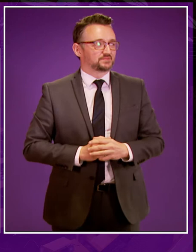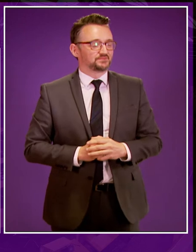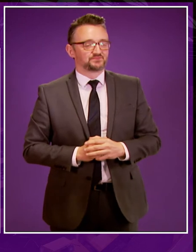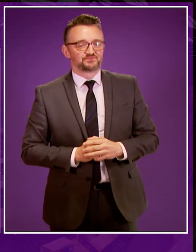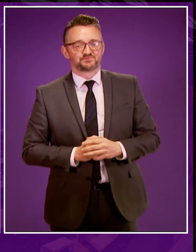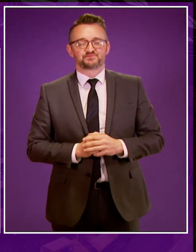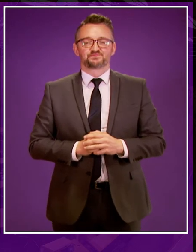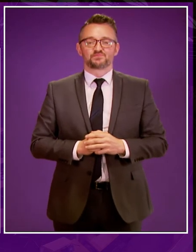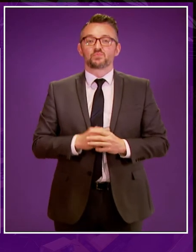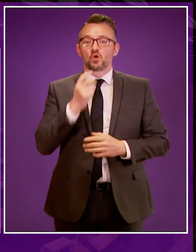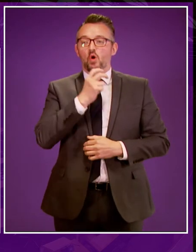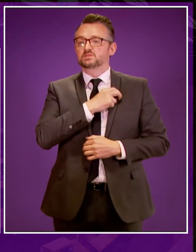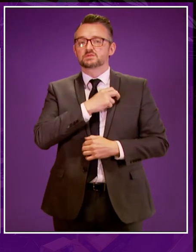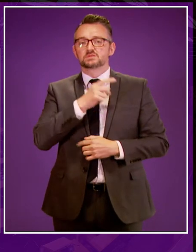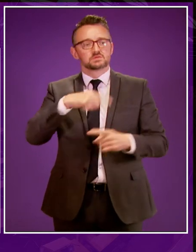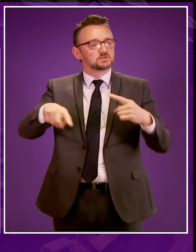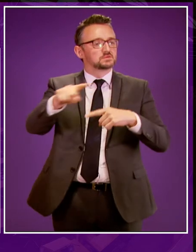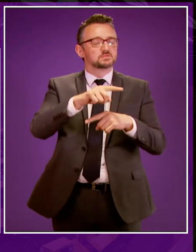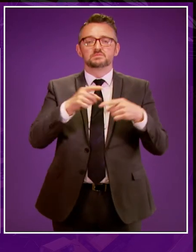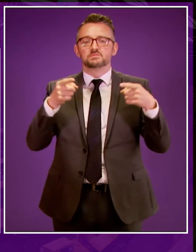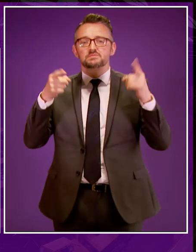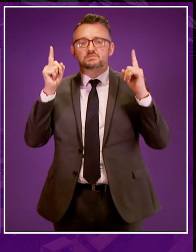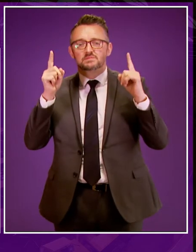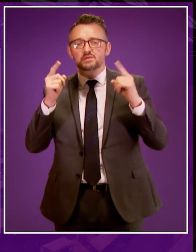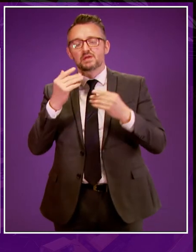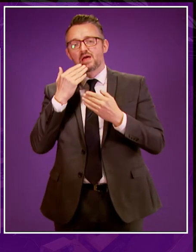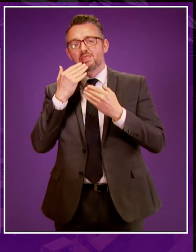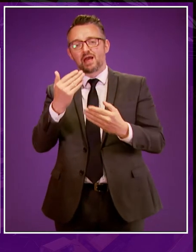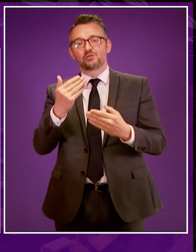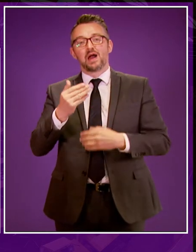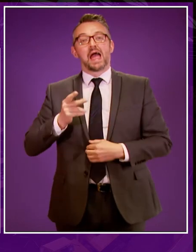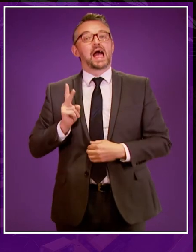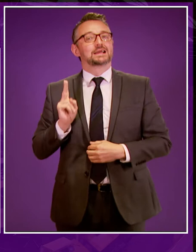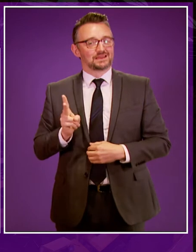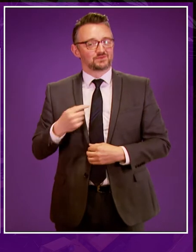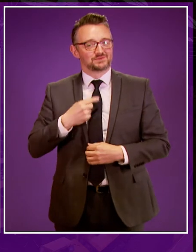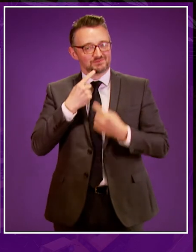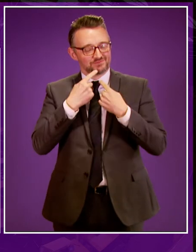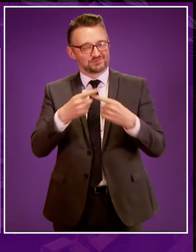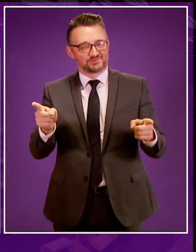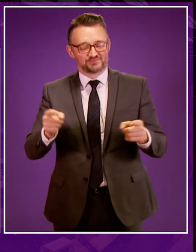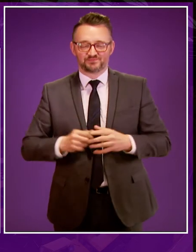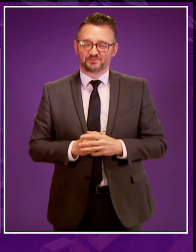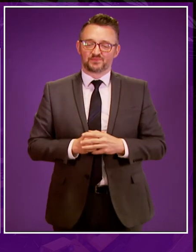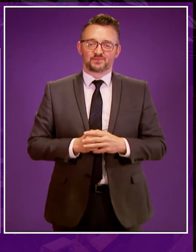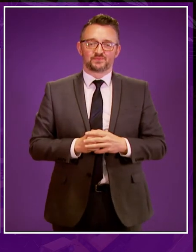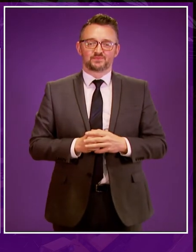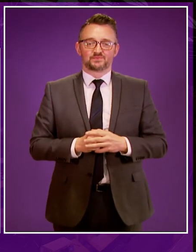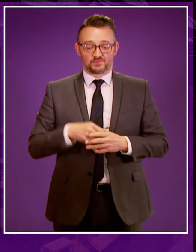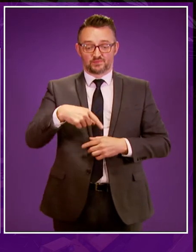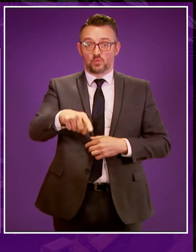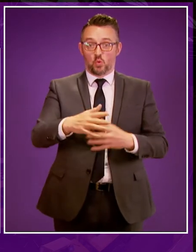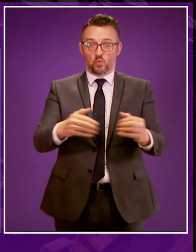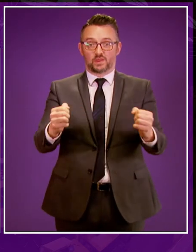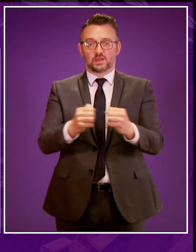Presiding Officer, Members of the Scottish Parliament, thanks again for the opportunity to address you today. This